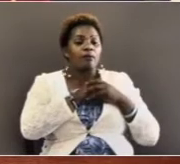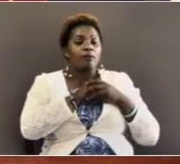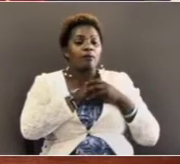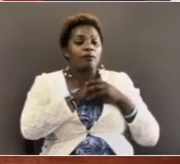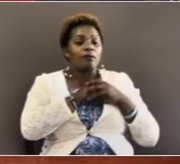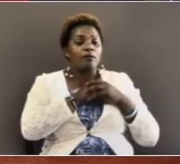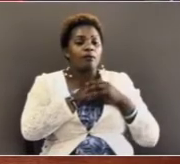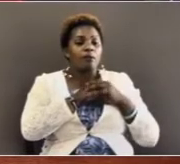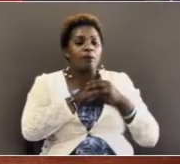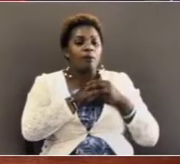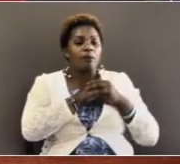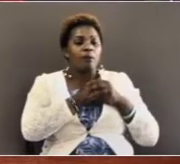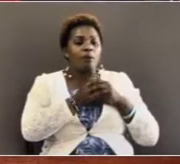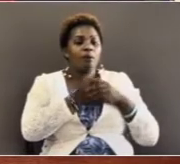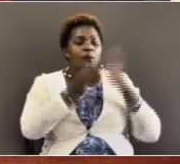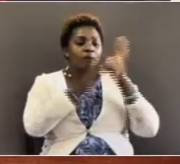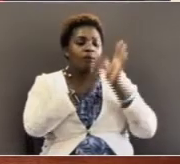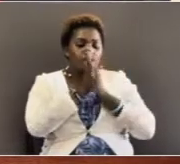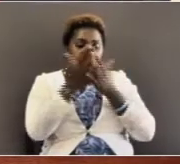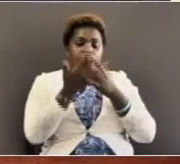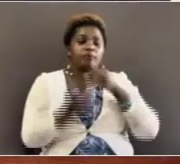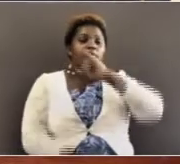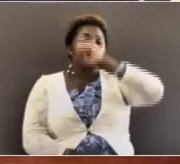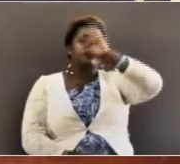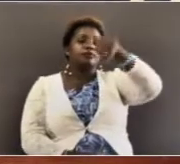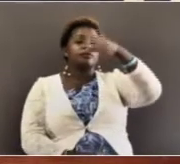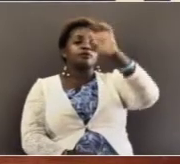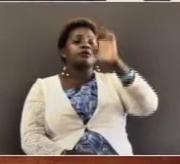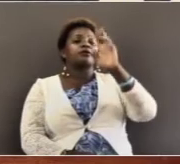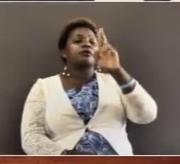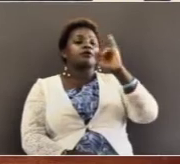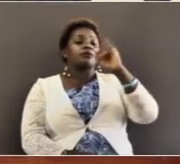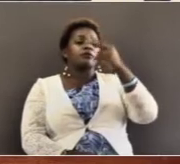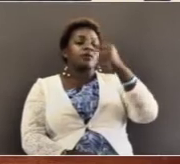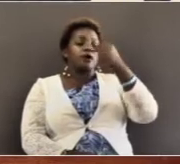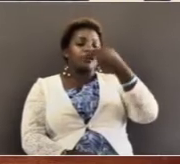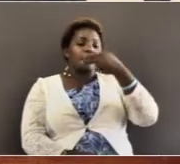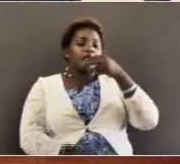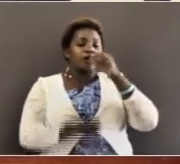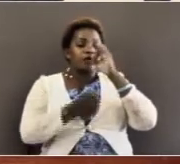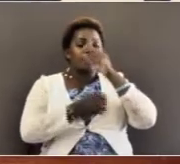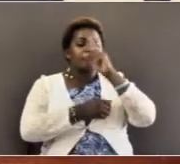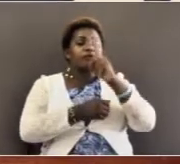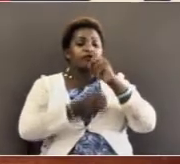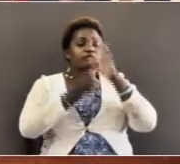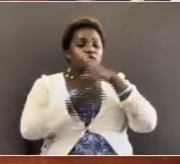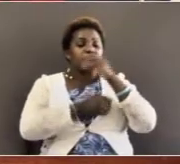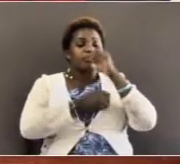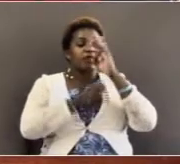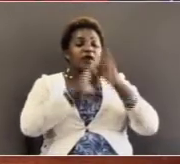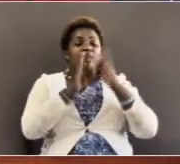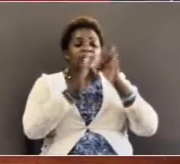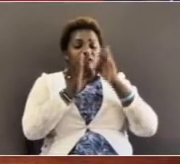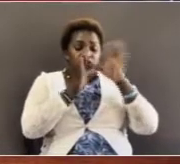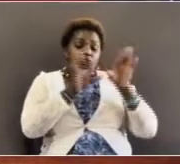Again, showing the value. Jeremiah, that one, that three, also shows